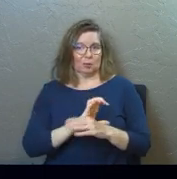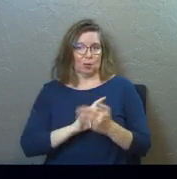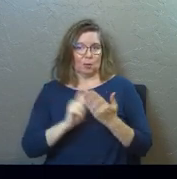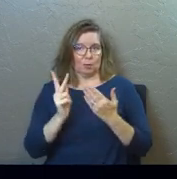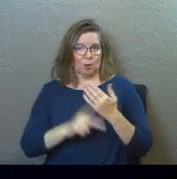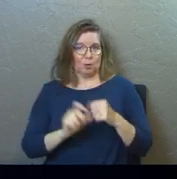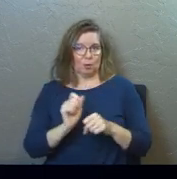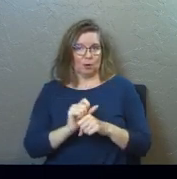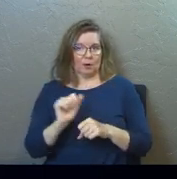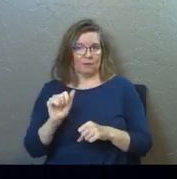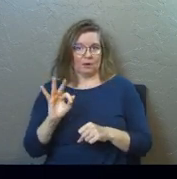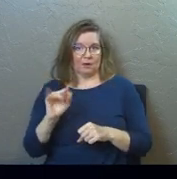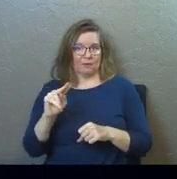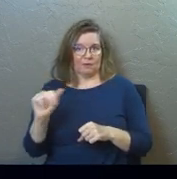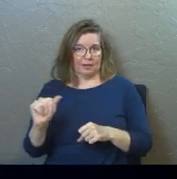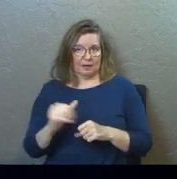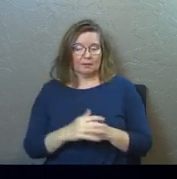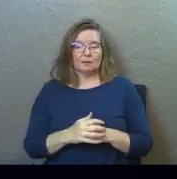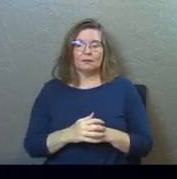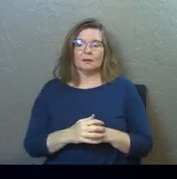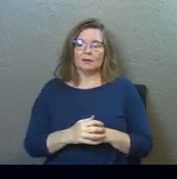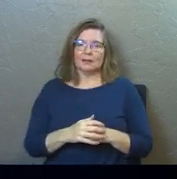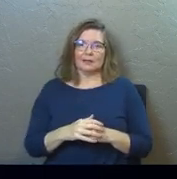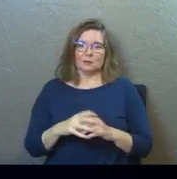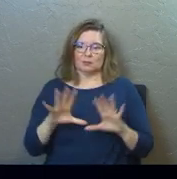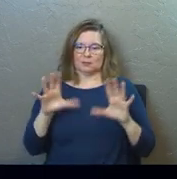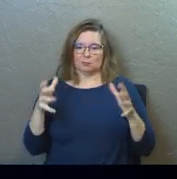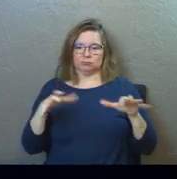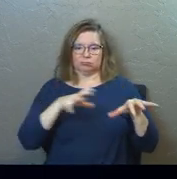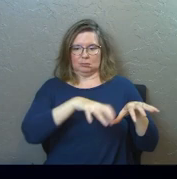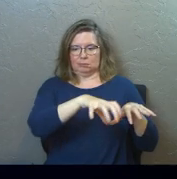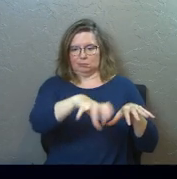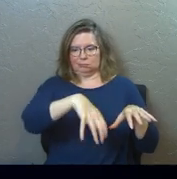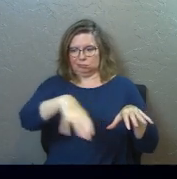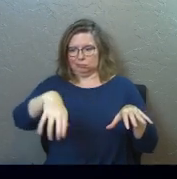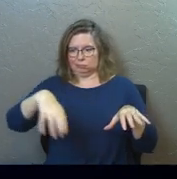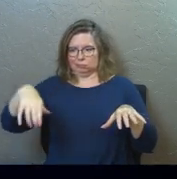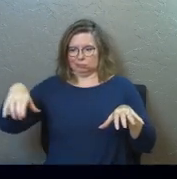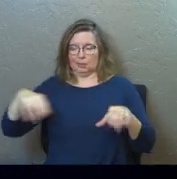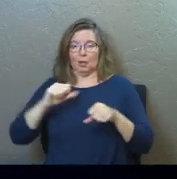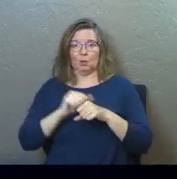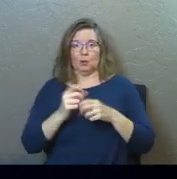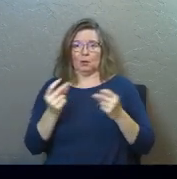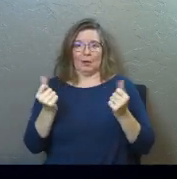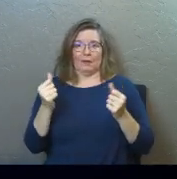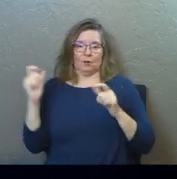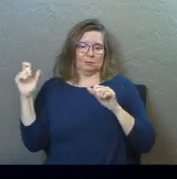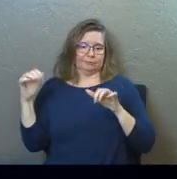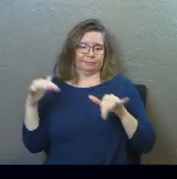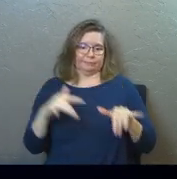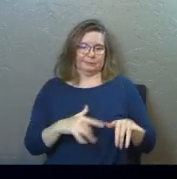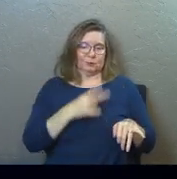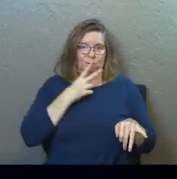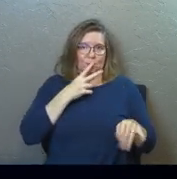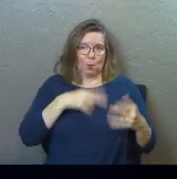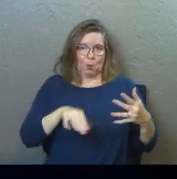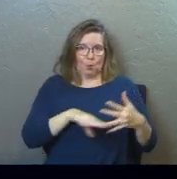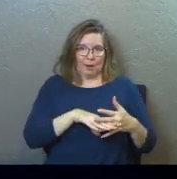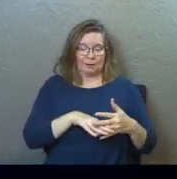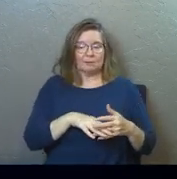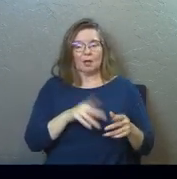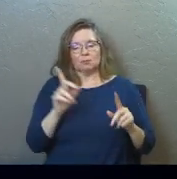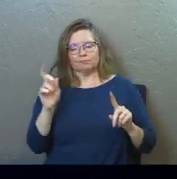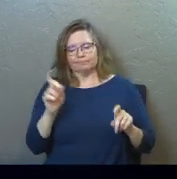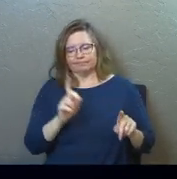programmers working for Afina, and it was this sea of cubicles, you know what I mean? And you're working, and all of a sudden everybody goes down to take their smoke break, and